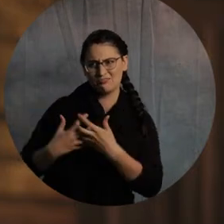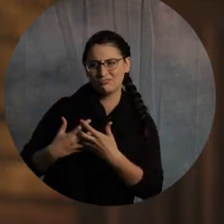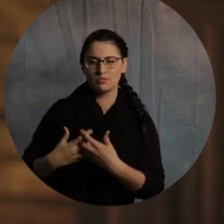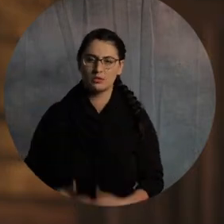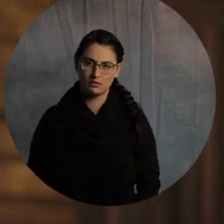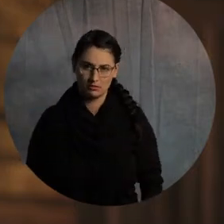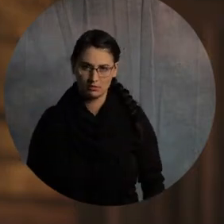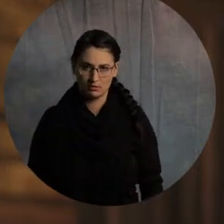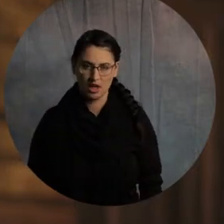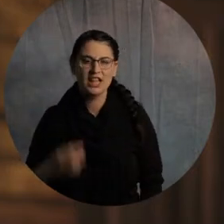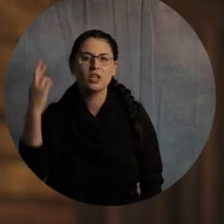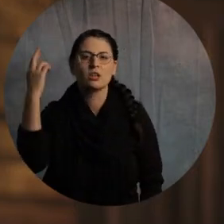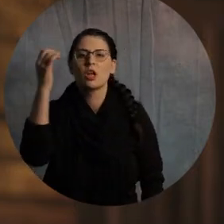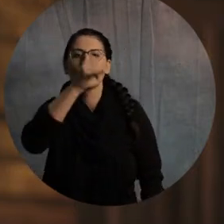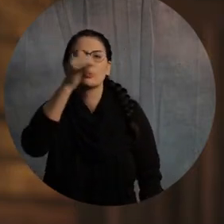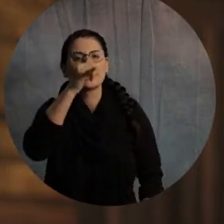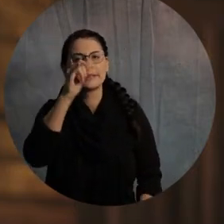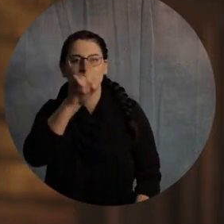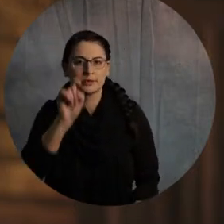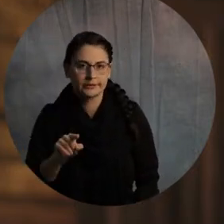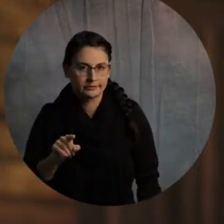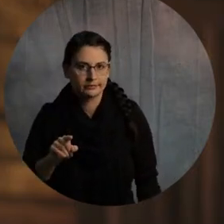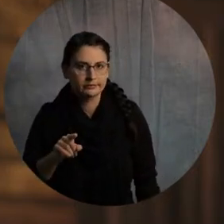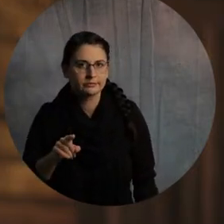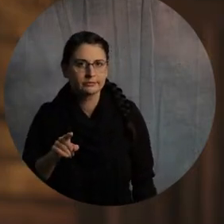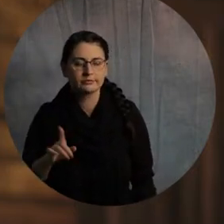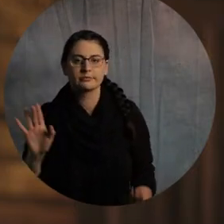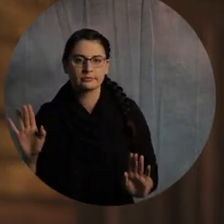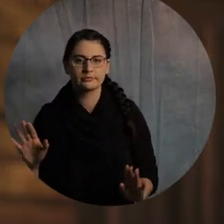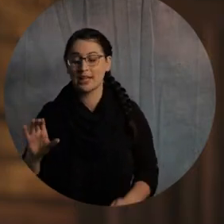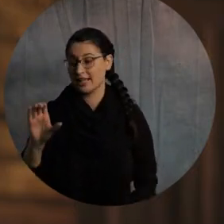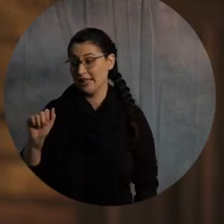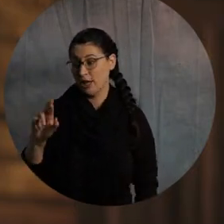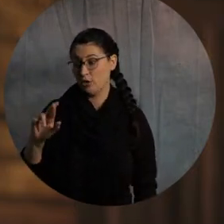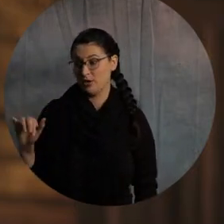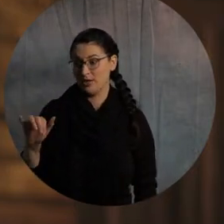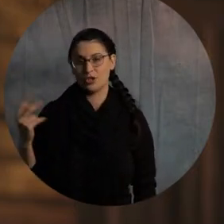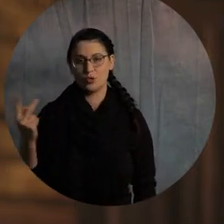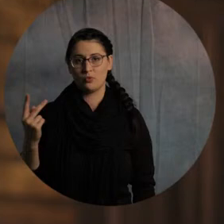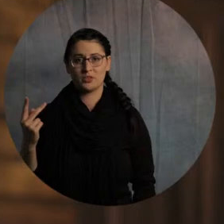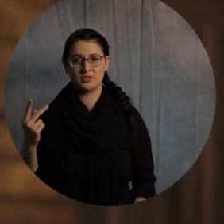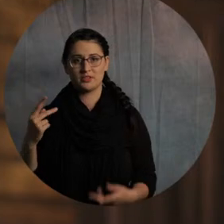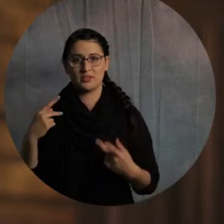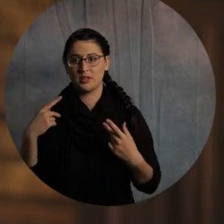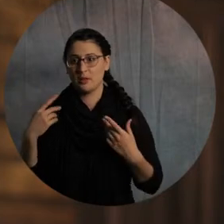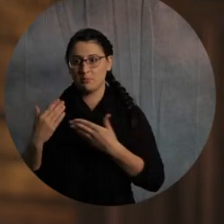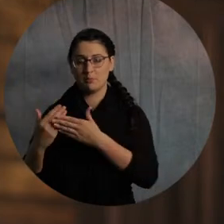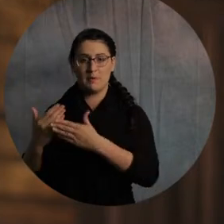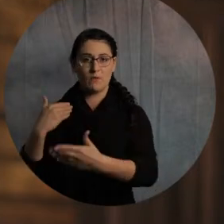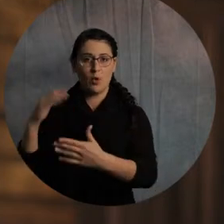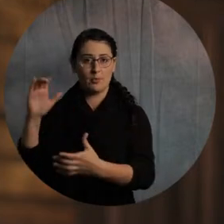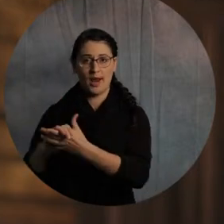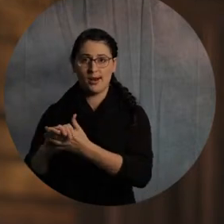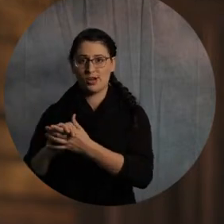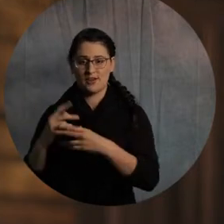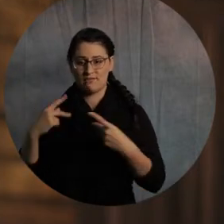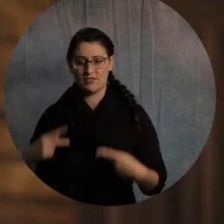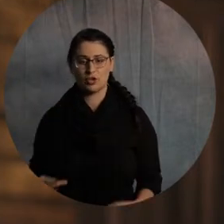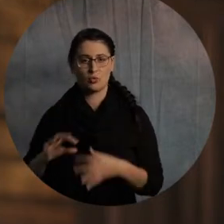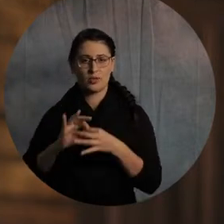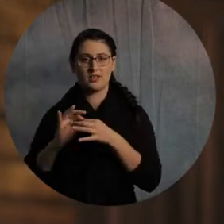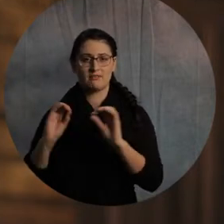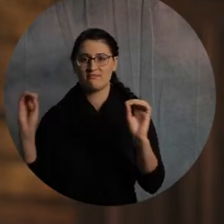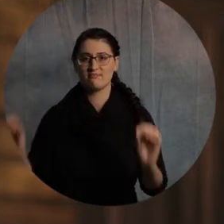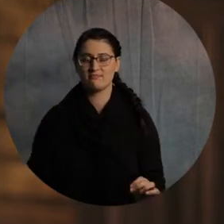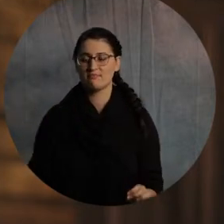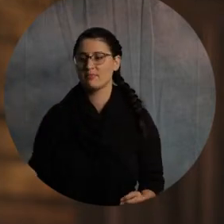that's kind of ridiculous. All right? So, Carrie and I, no physical relationship whatsoever until we got engaged. the first time I